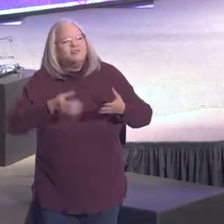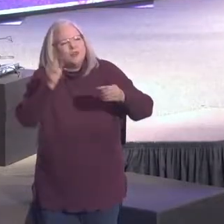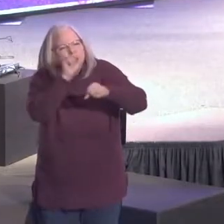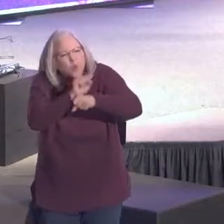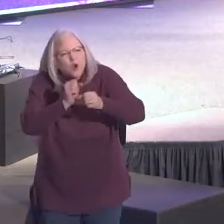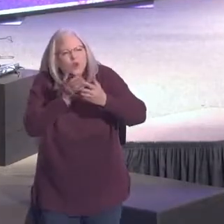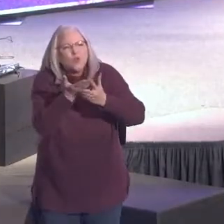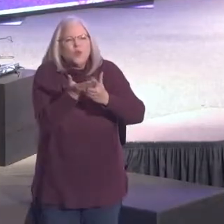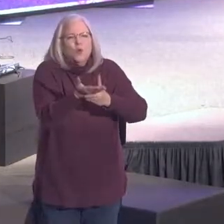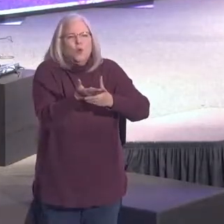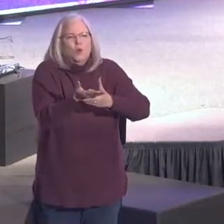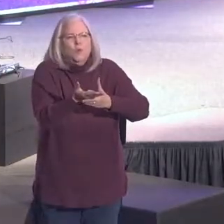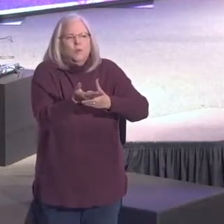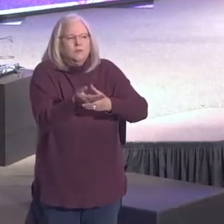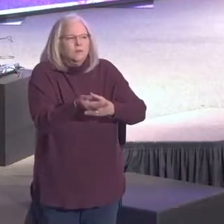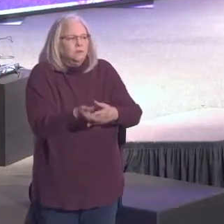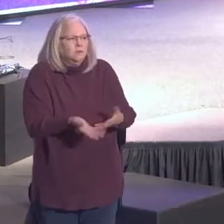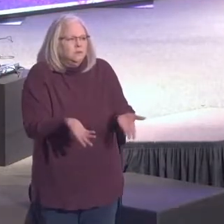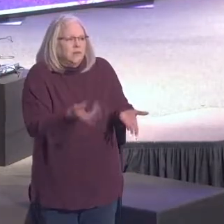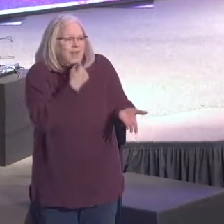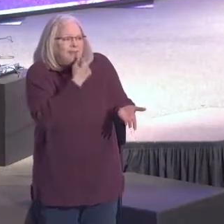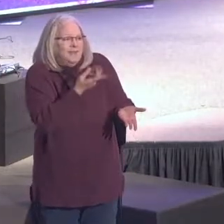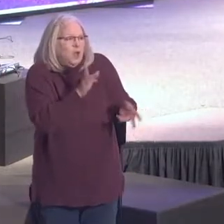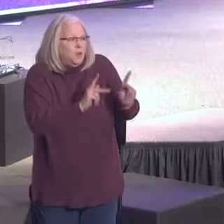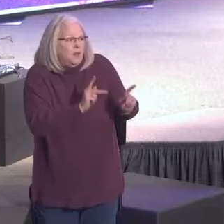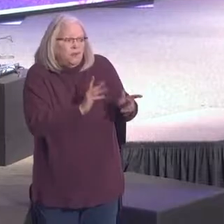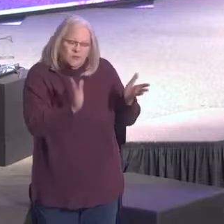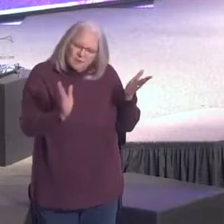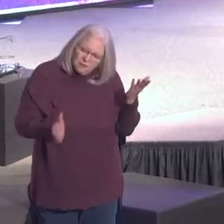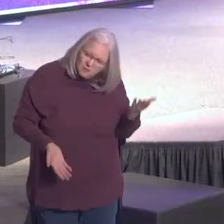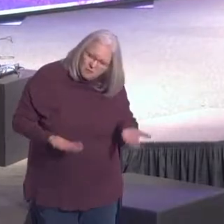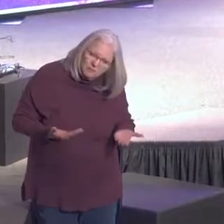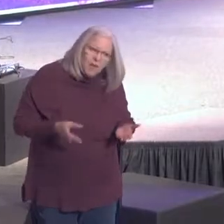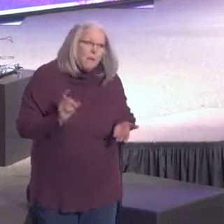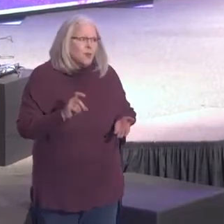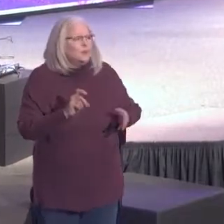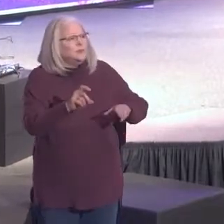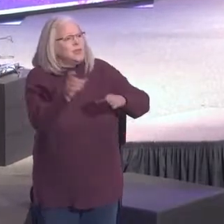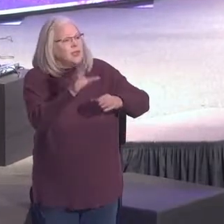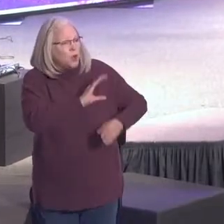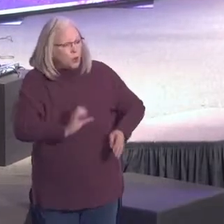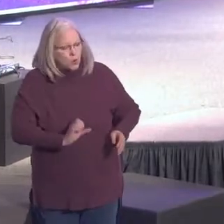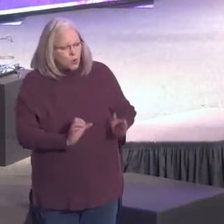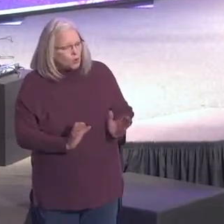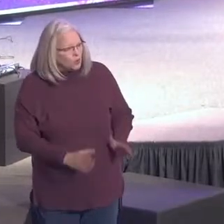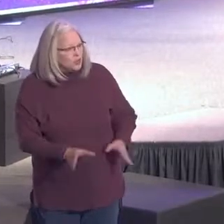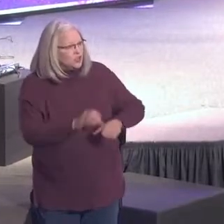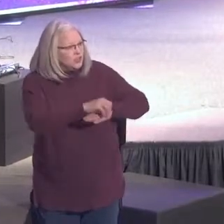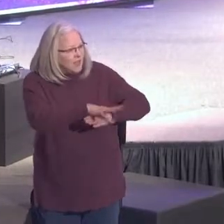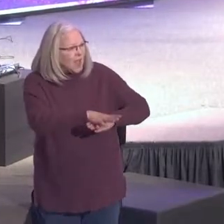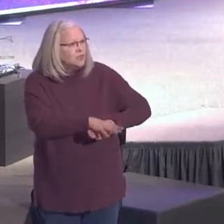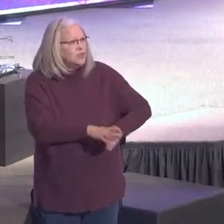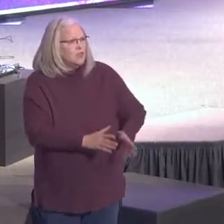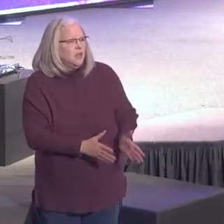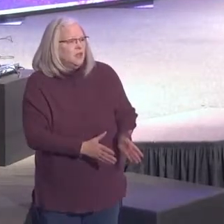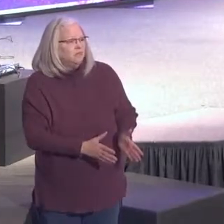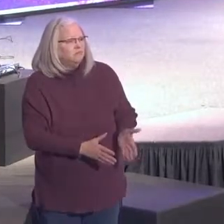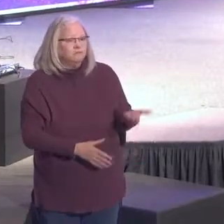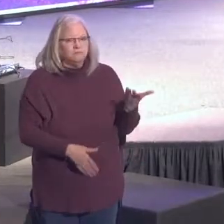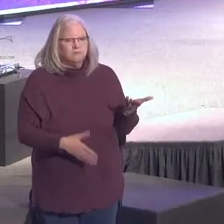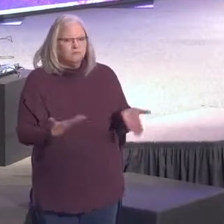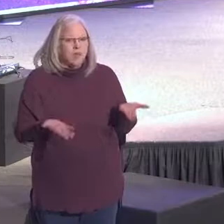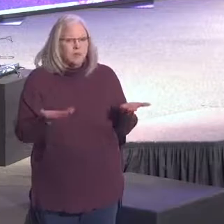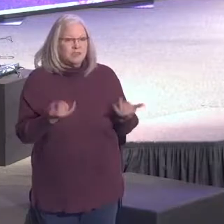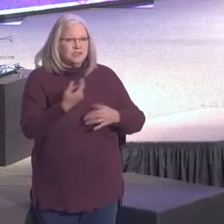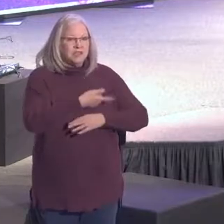I suggest a lot of times that people get into Christian counseling. Sometimes people are apprehensive about doing that. Maybe today is the day to make